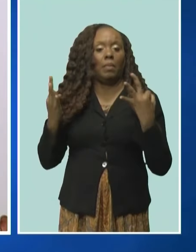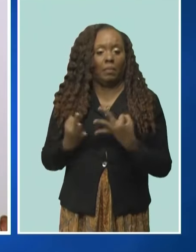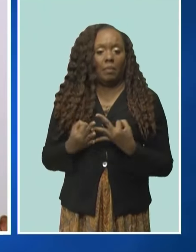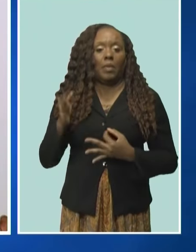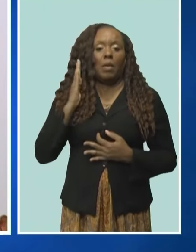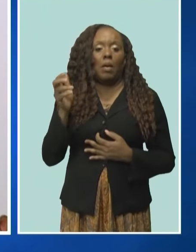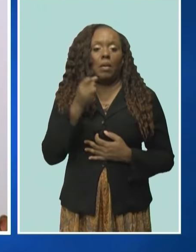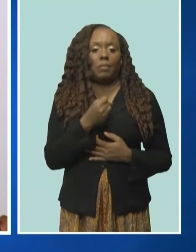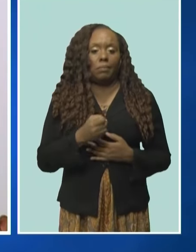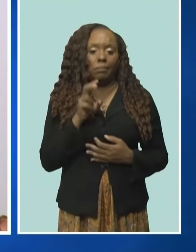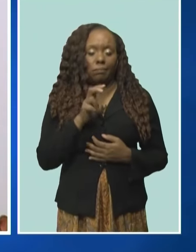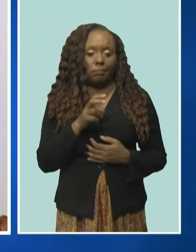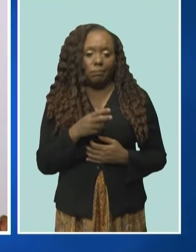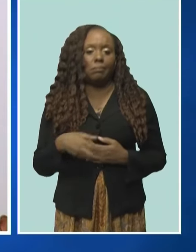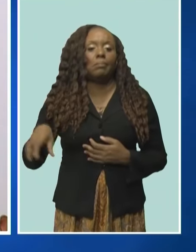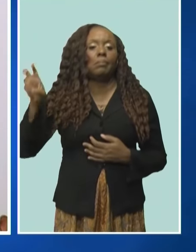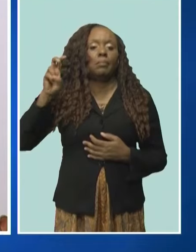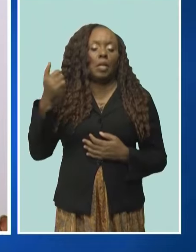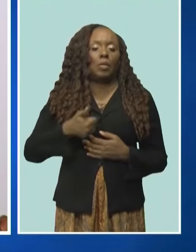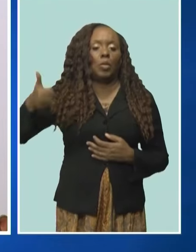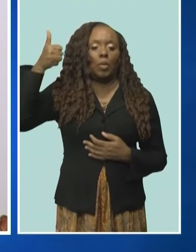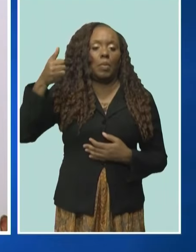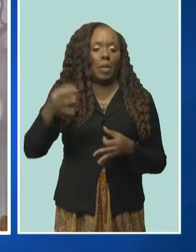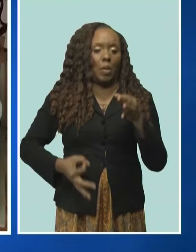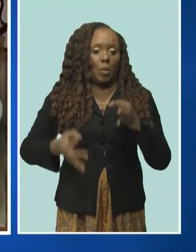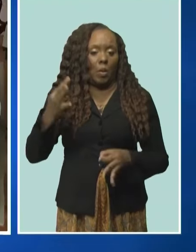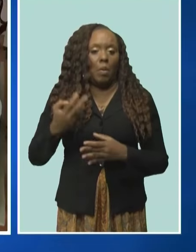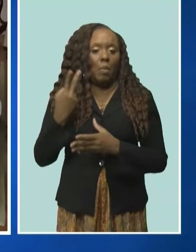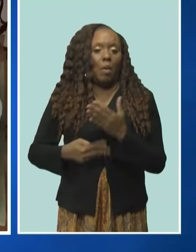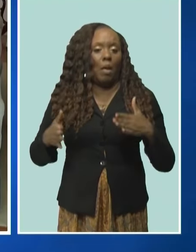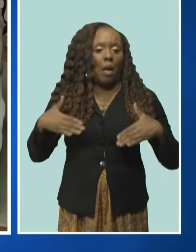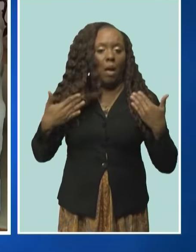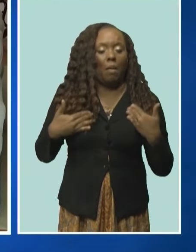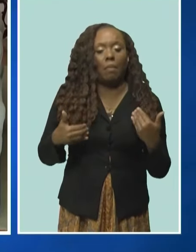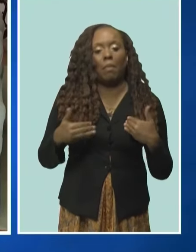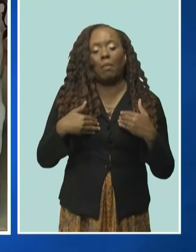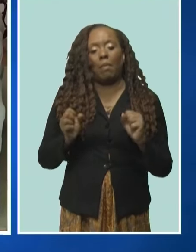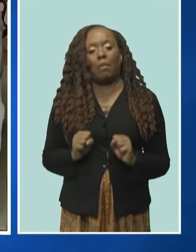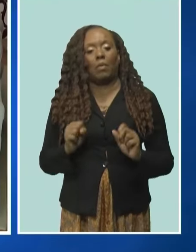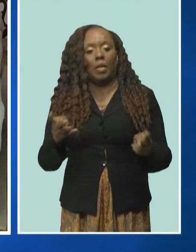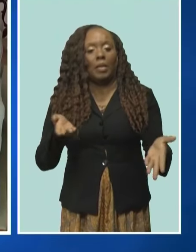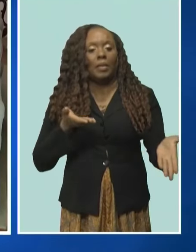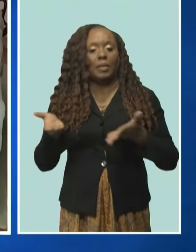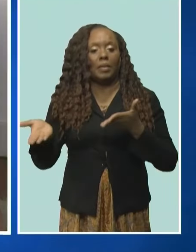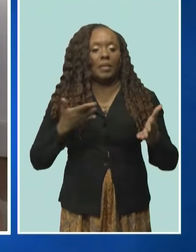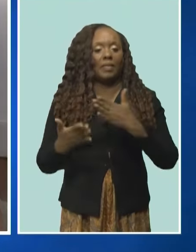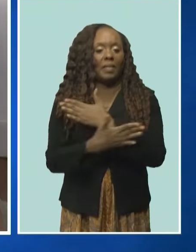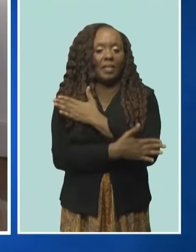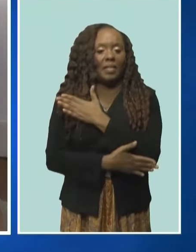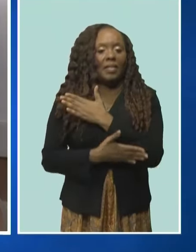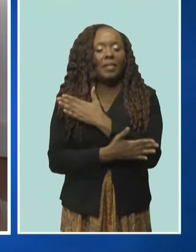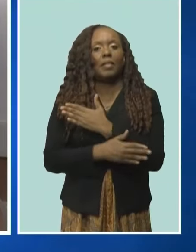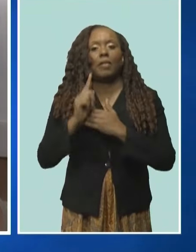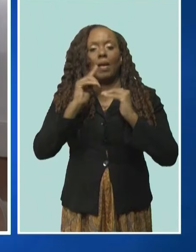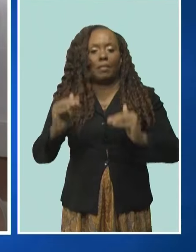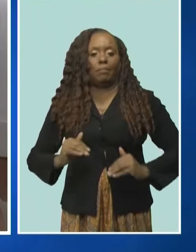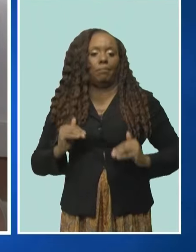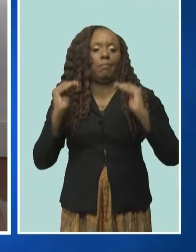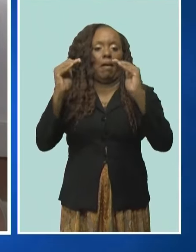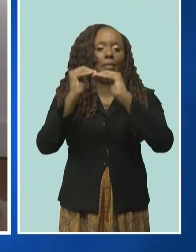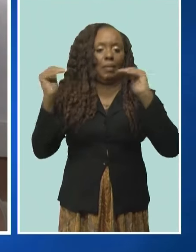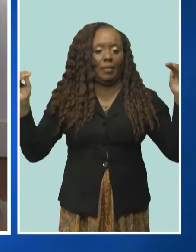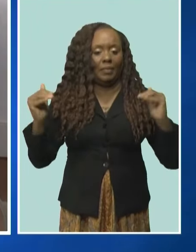to the Office of Justice of Appeal in the Supreme Court. Both of them are happy about having the opportunity to serve their country at this level.